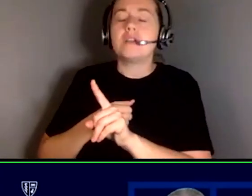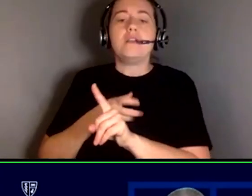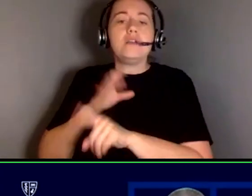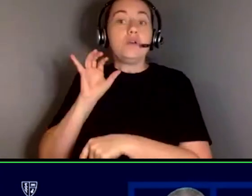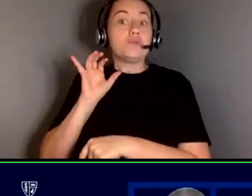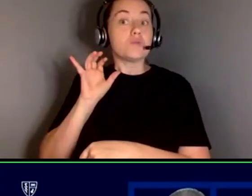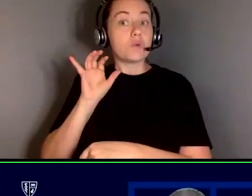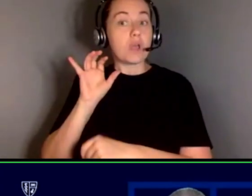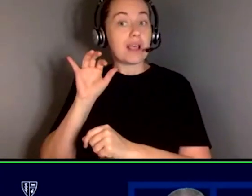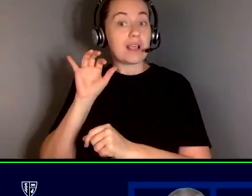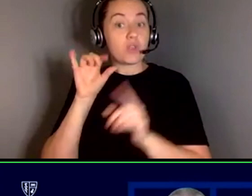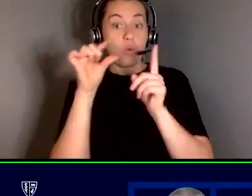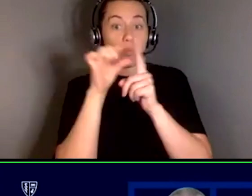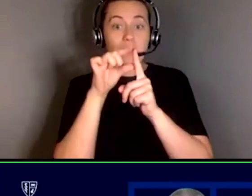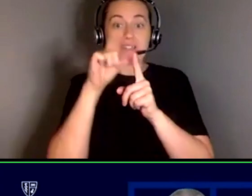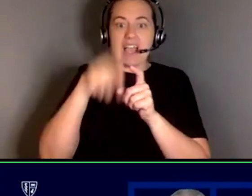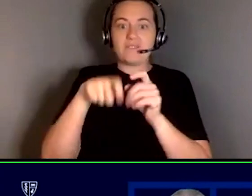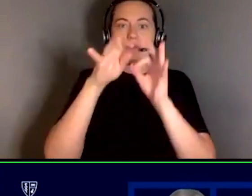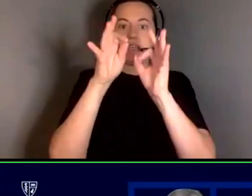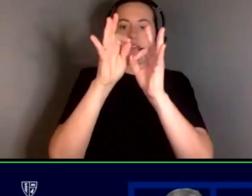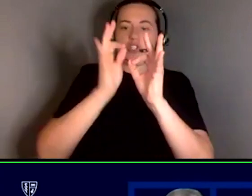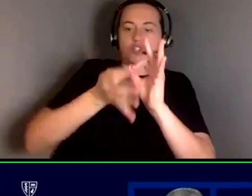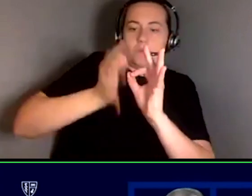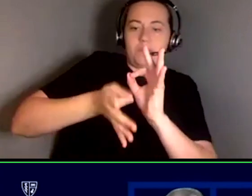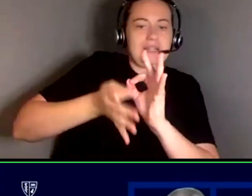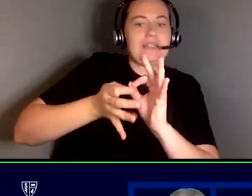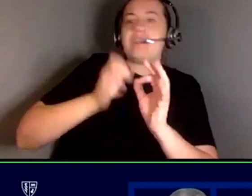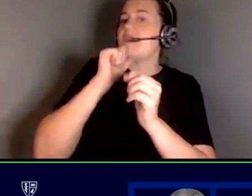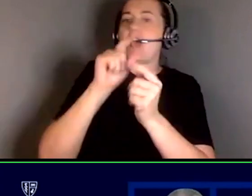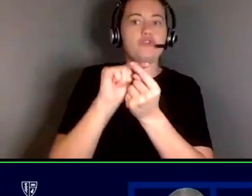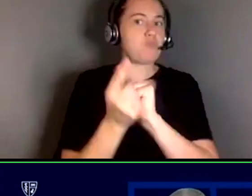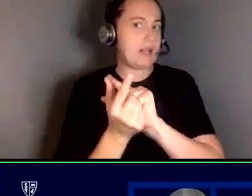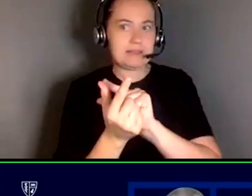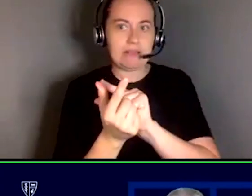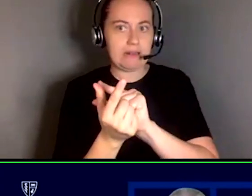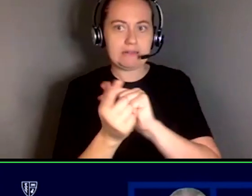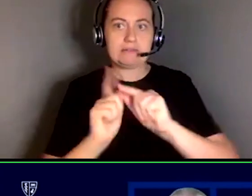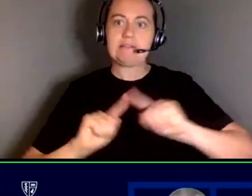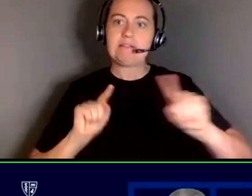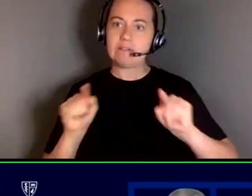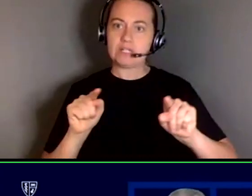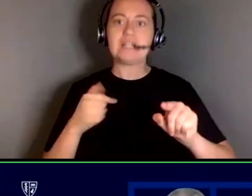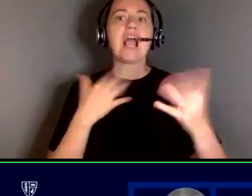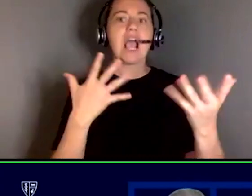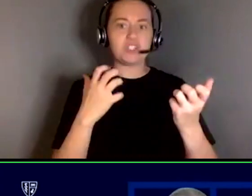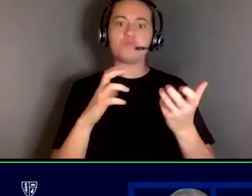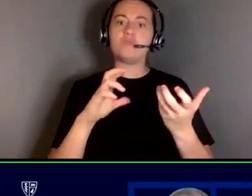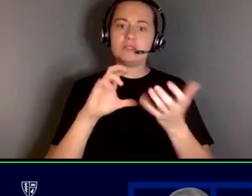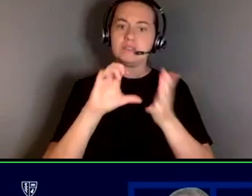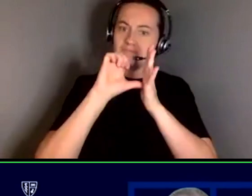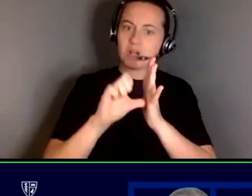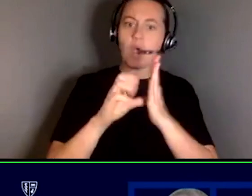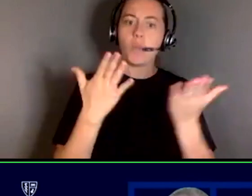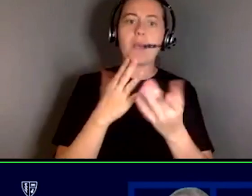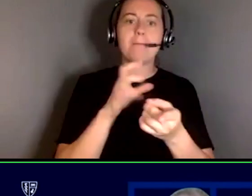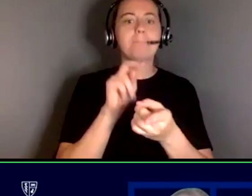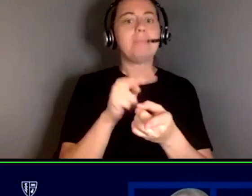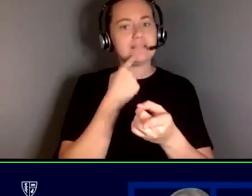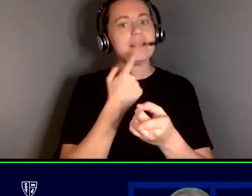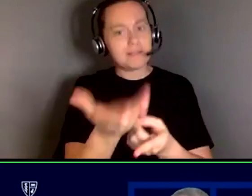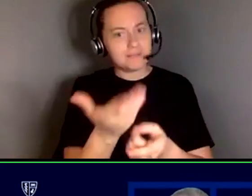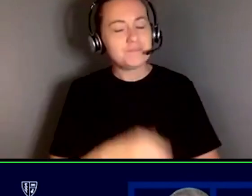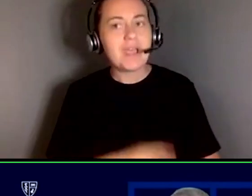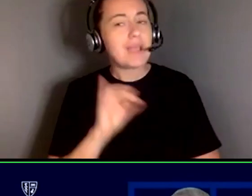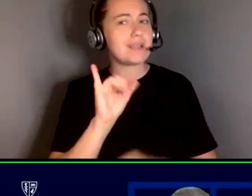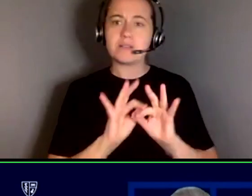words have to be interpreted um not just translated so i just want to second what what you were saying then that's an